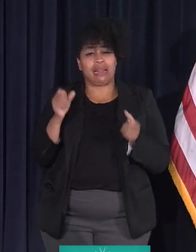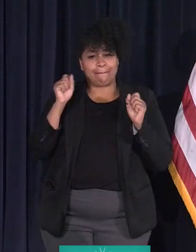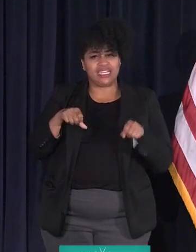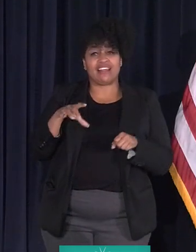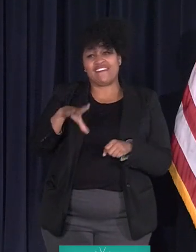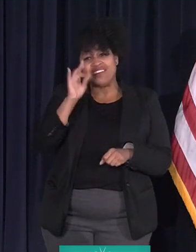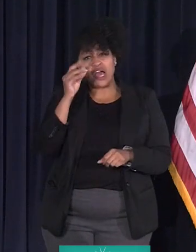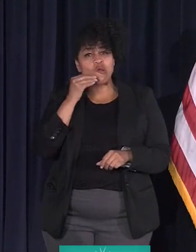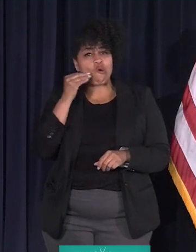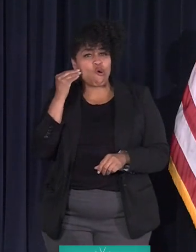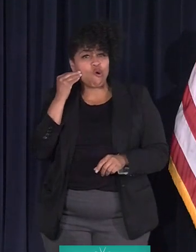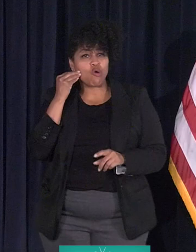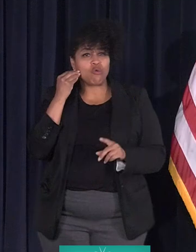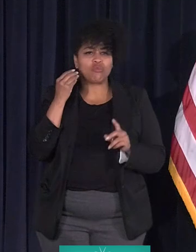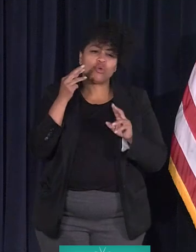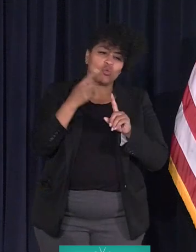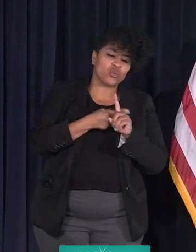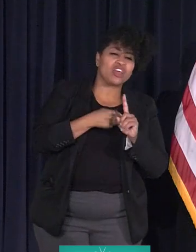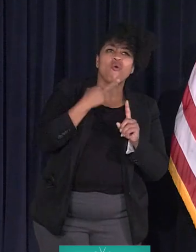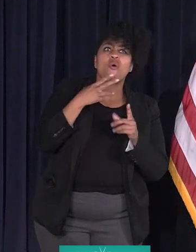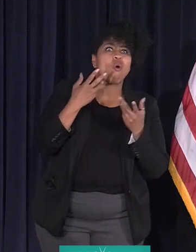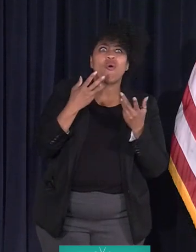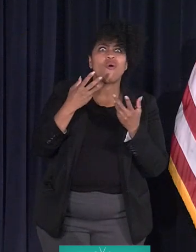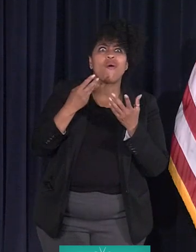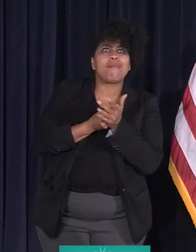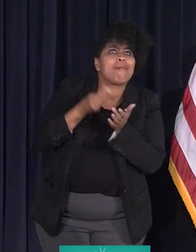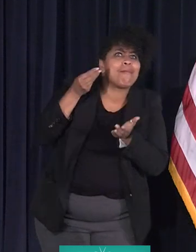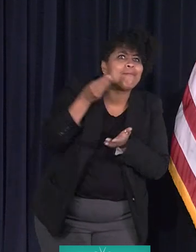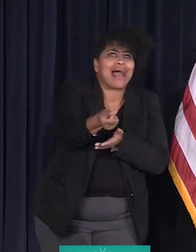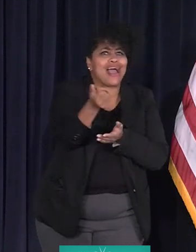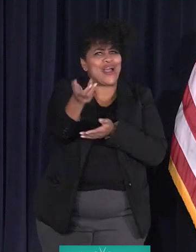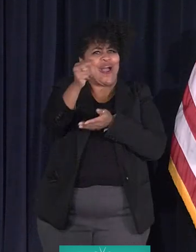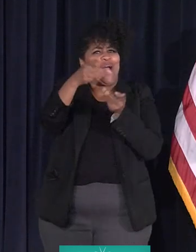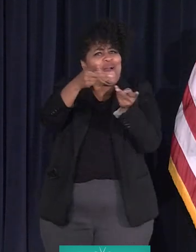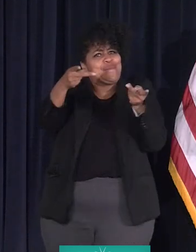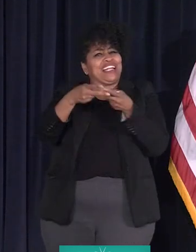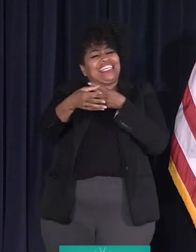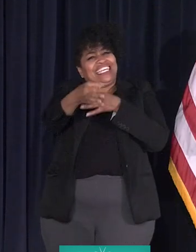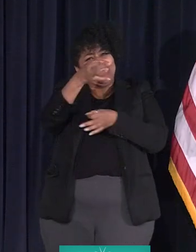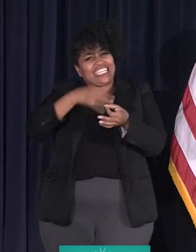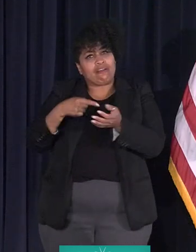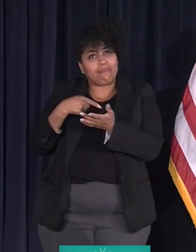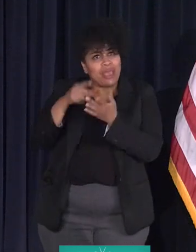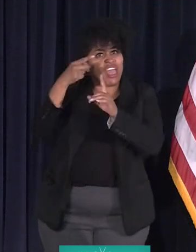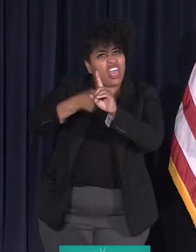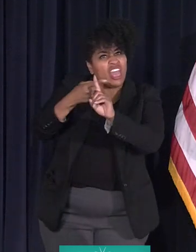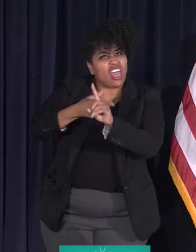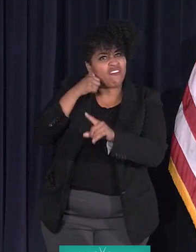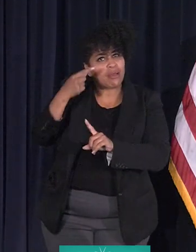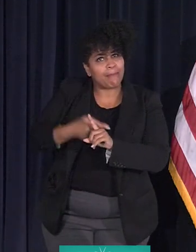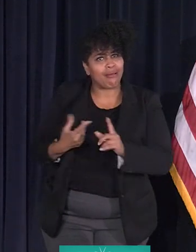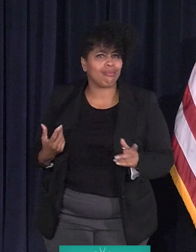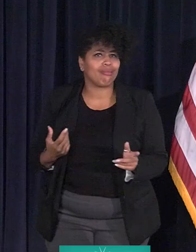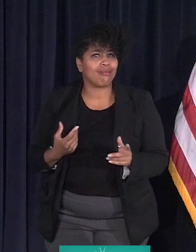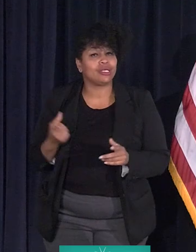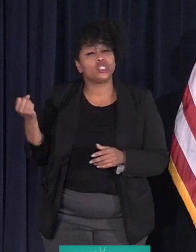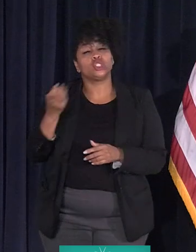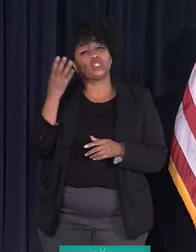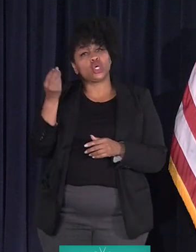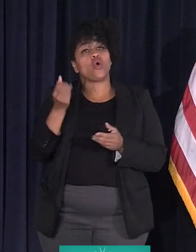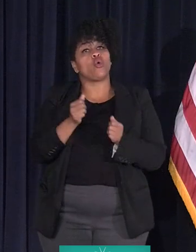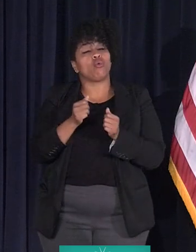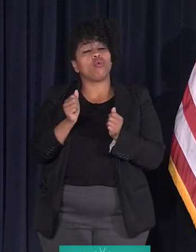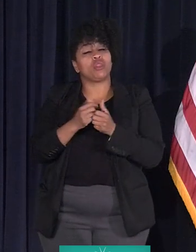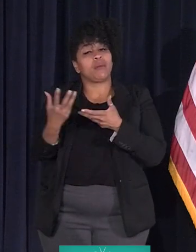a place to rent, the ability to buy a place instead of paying rent? So, with